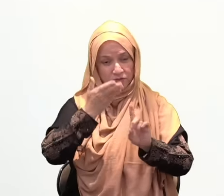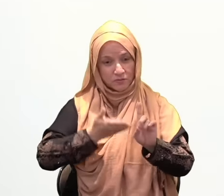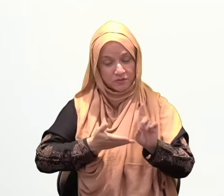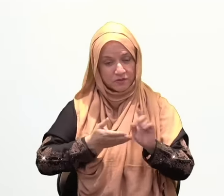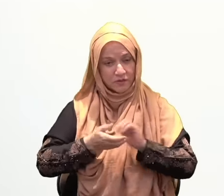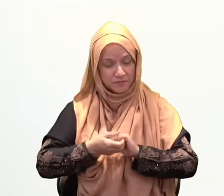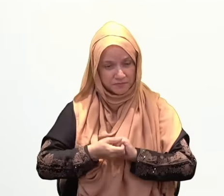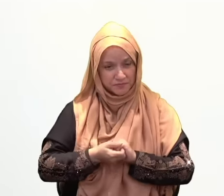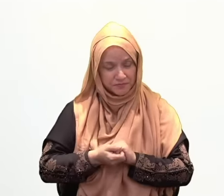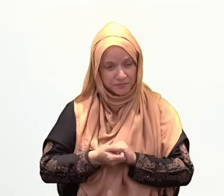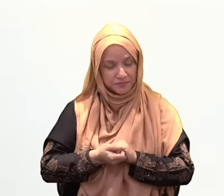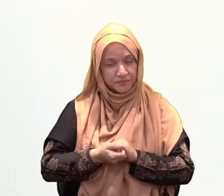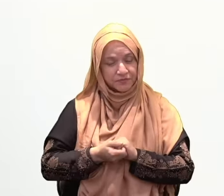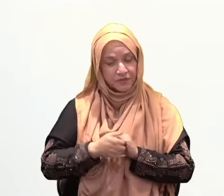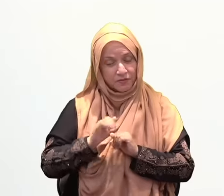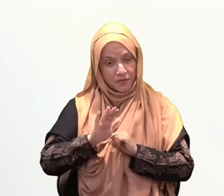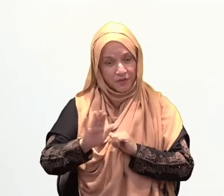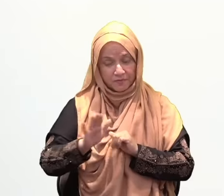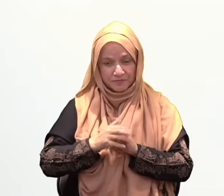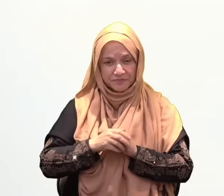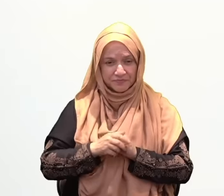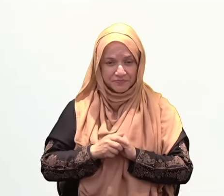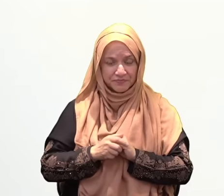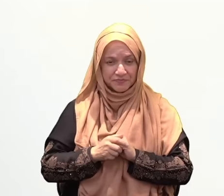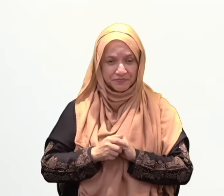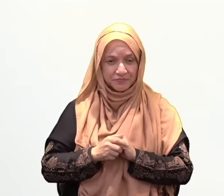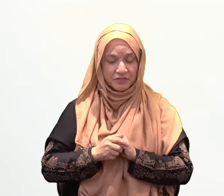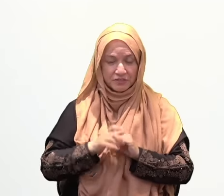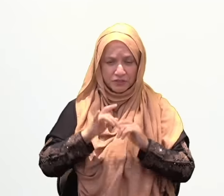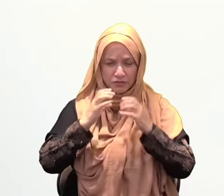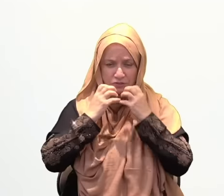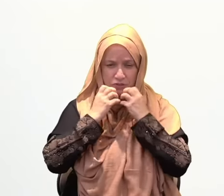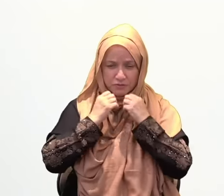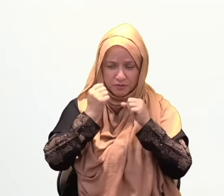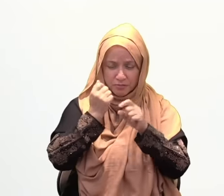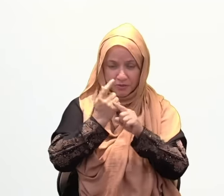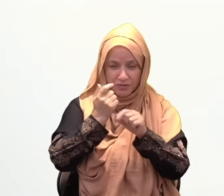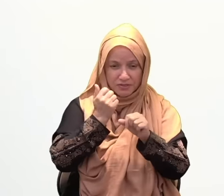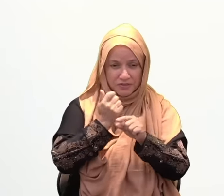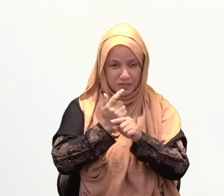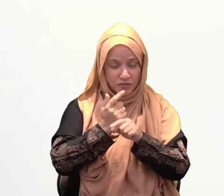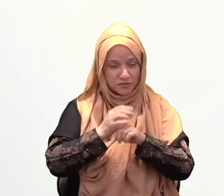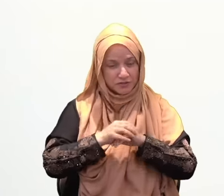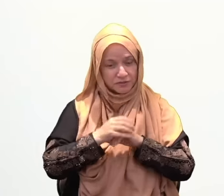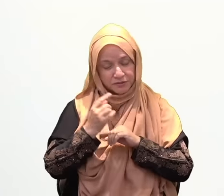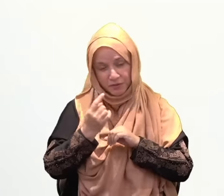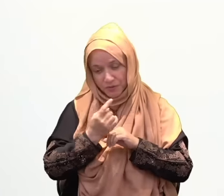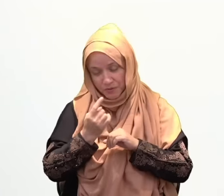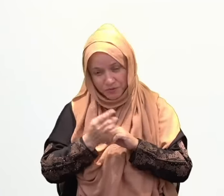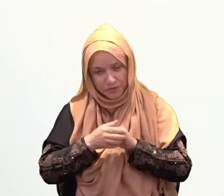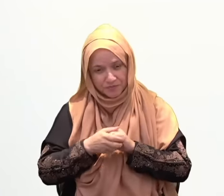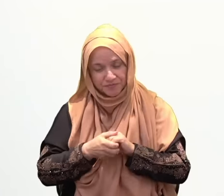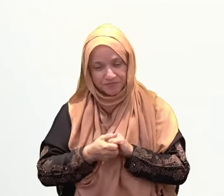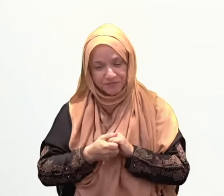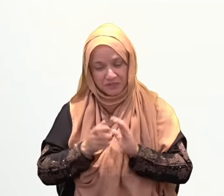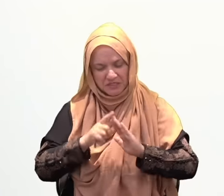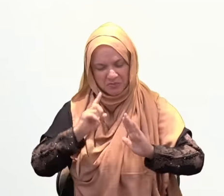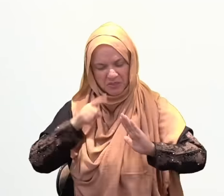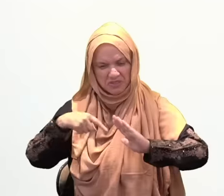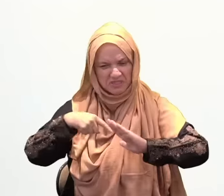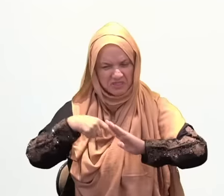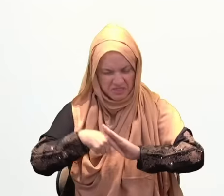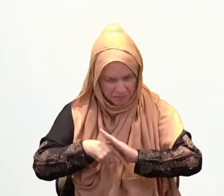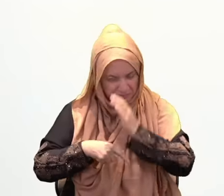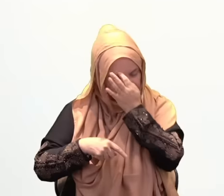them. Allahumma ameen. Dear brothers and sisters, there is something deeply profound about the way that the prophet Muhammad sallallahu